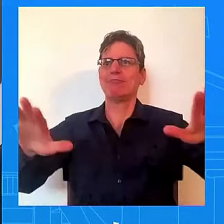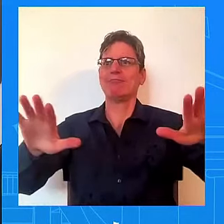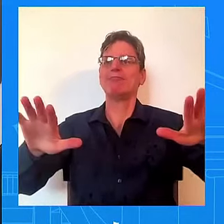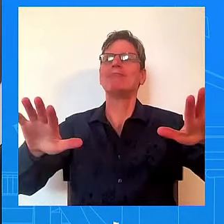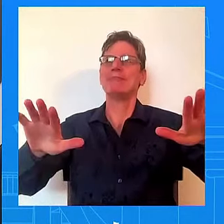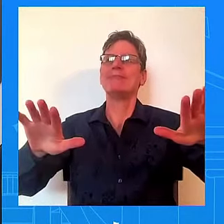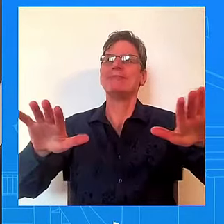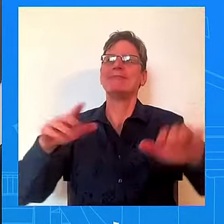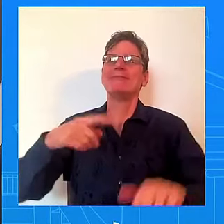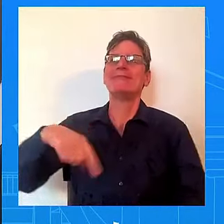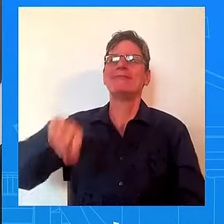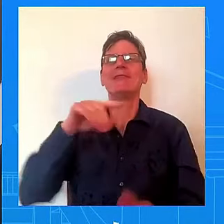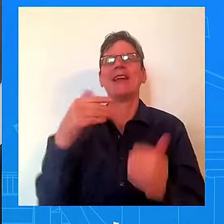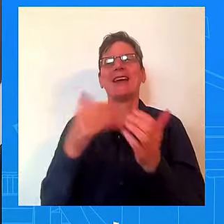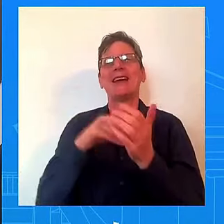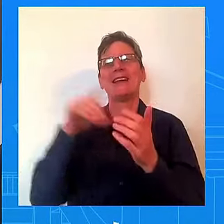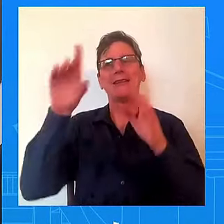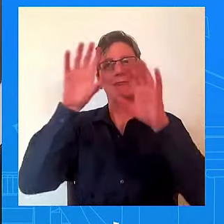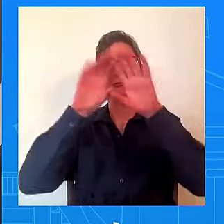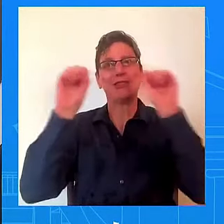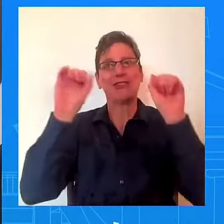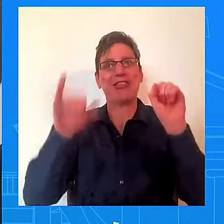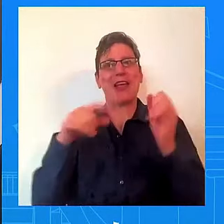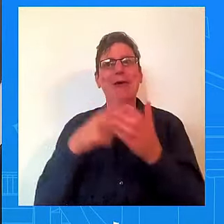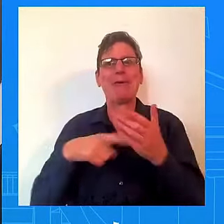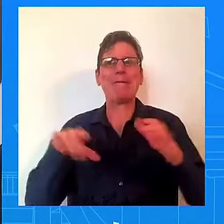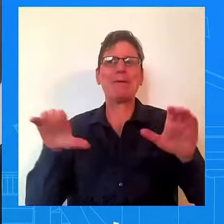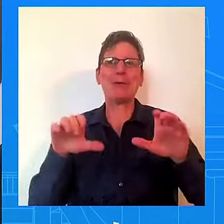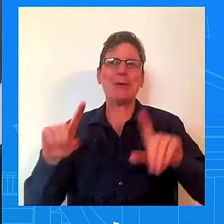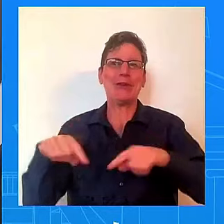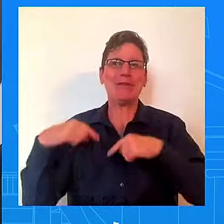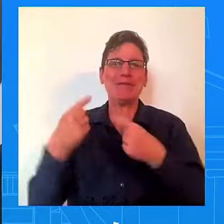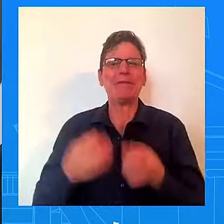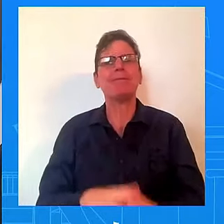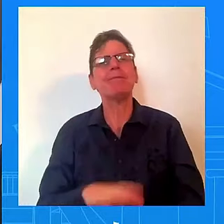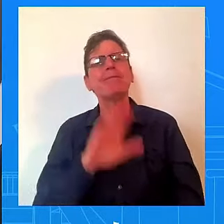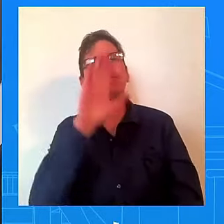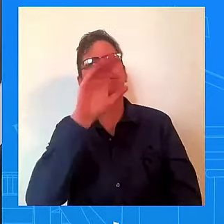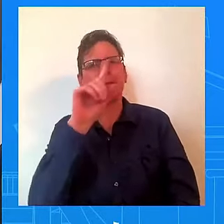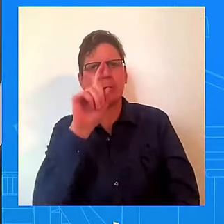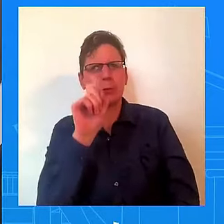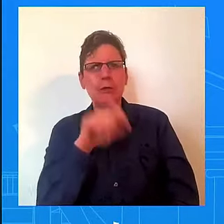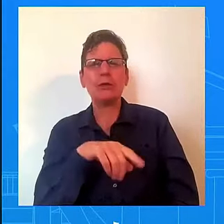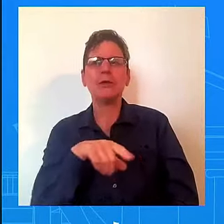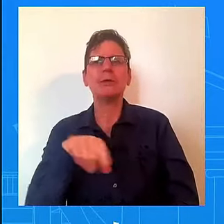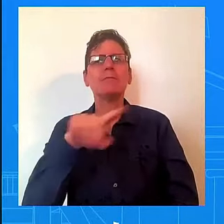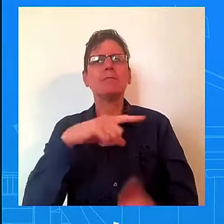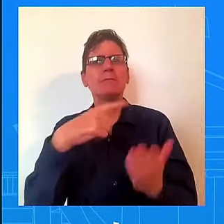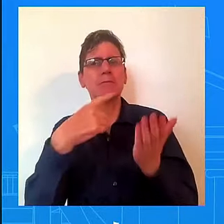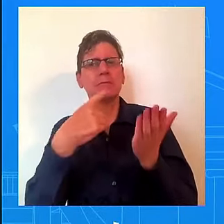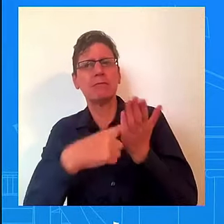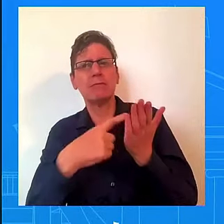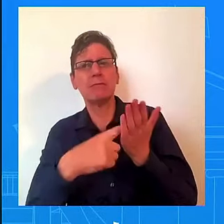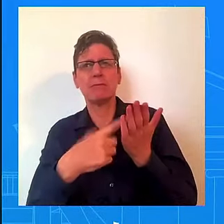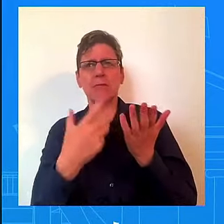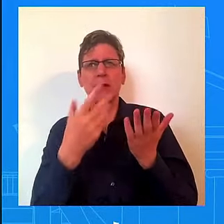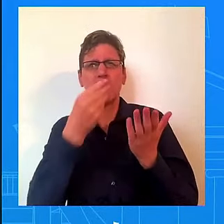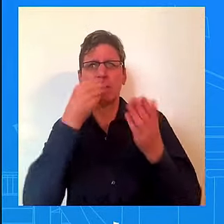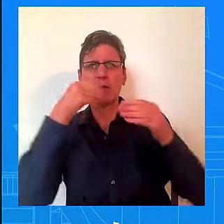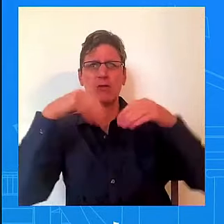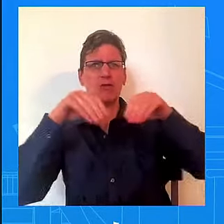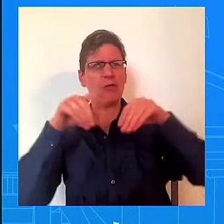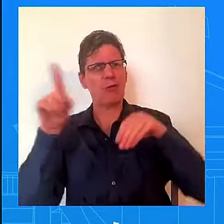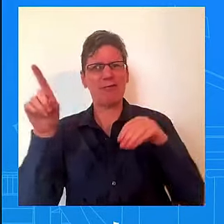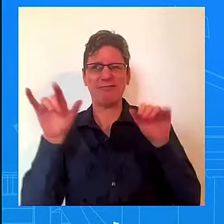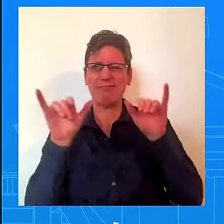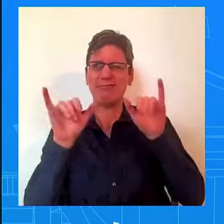price gouging is – despite the efforts that you described, that price gouging continues with grocery prices. Oh, yes. We've talked about this. We